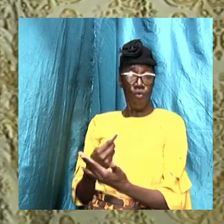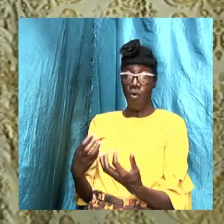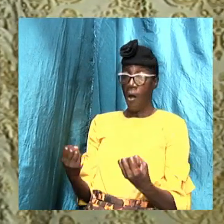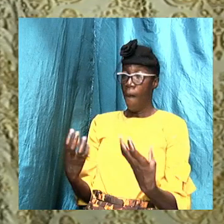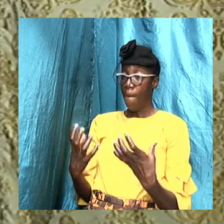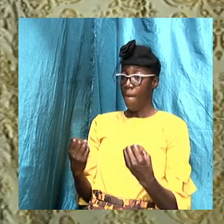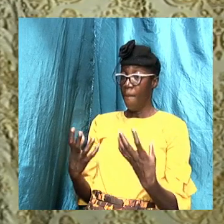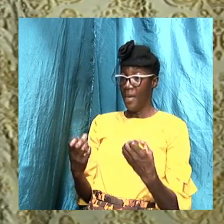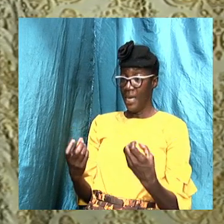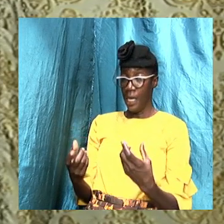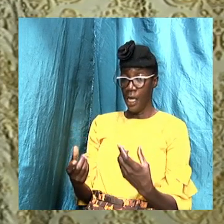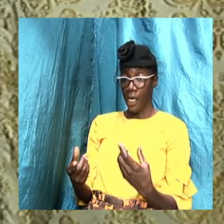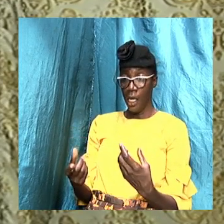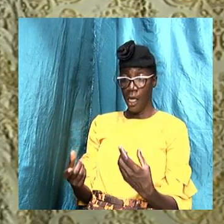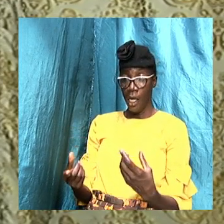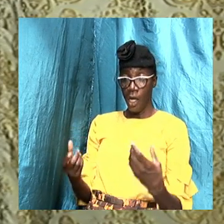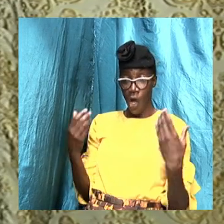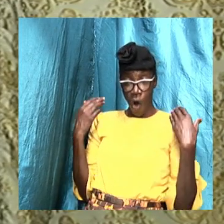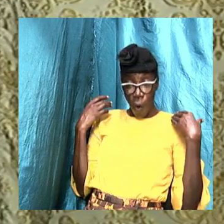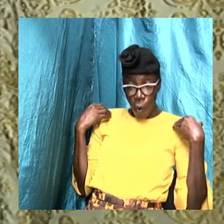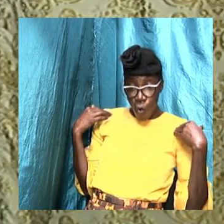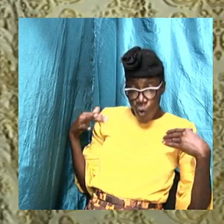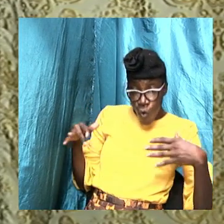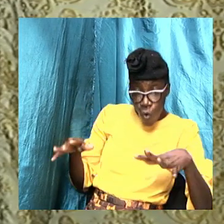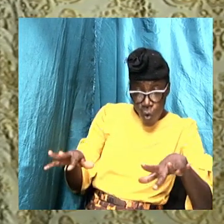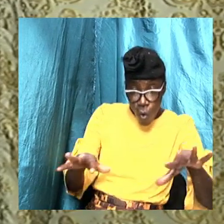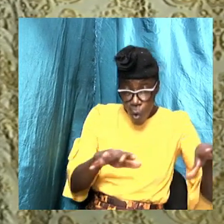flocked John to be baptized.